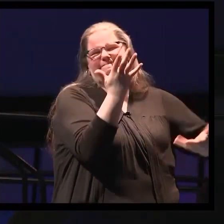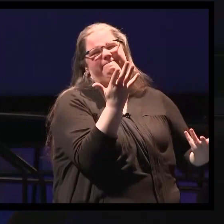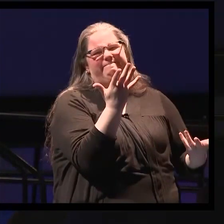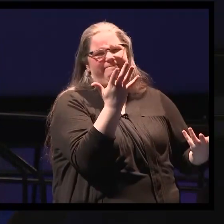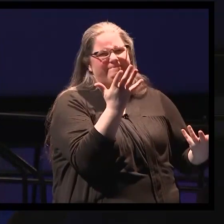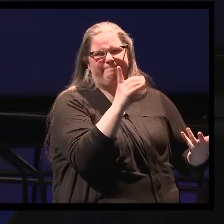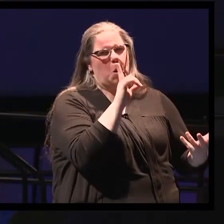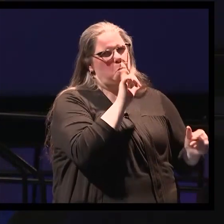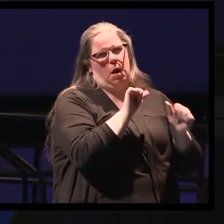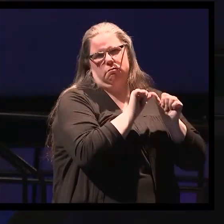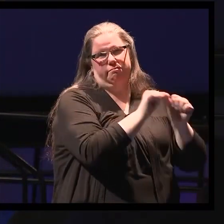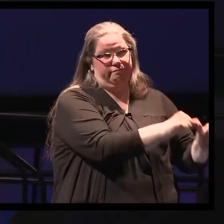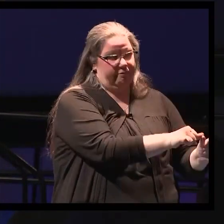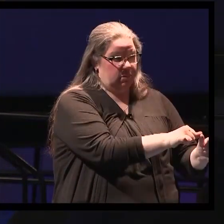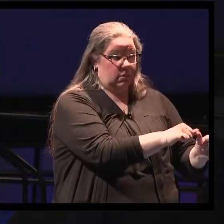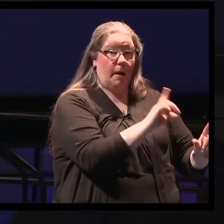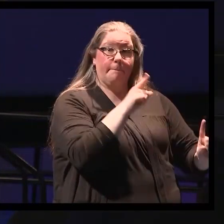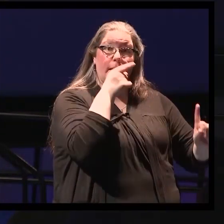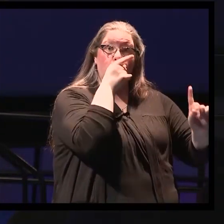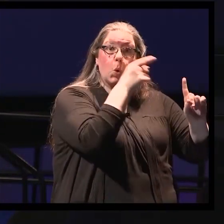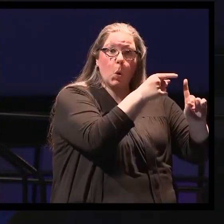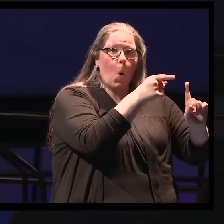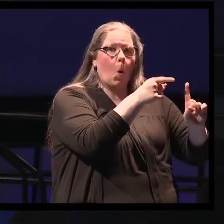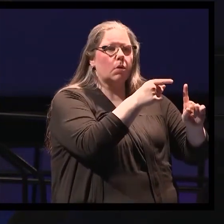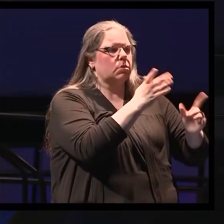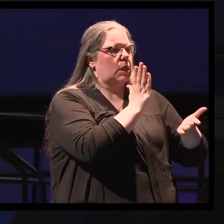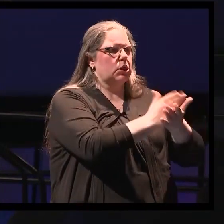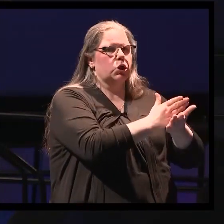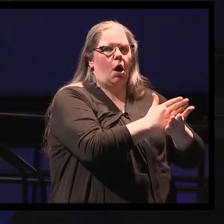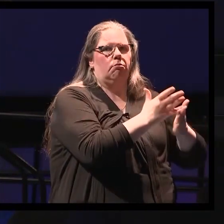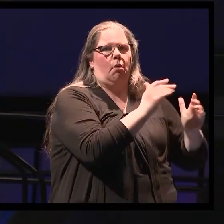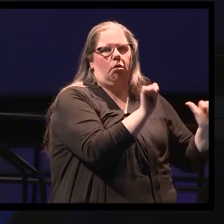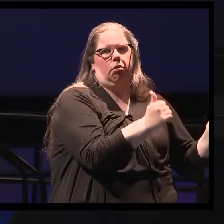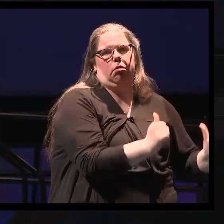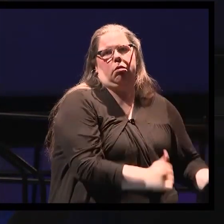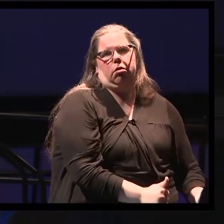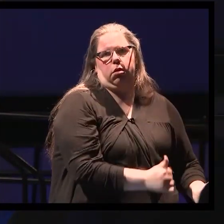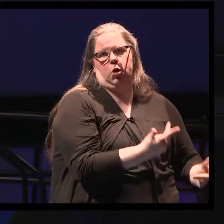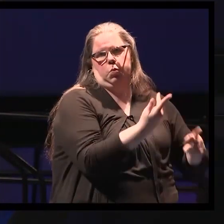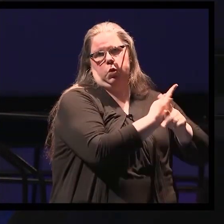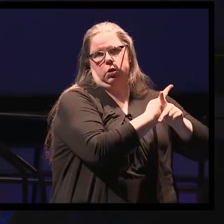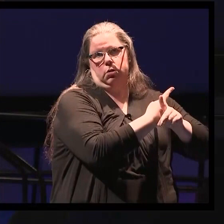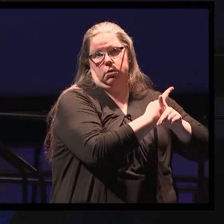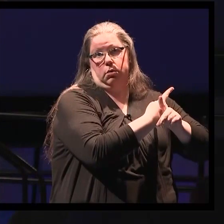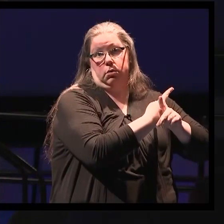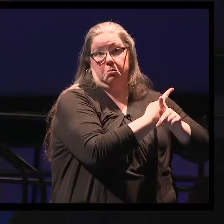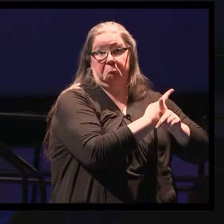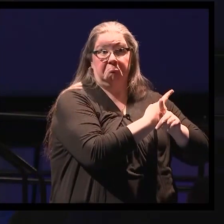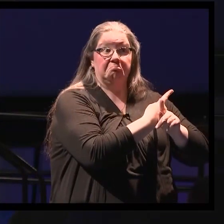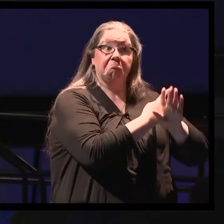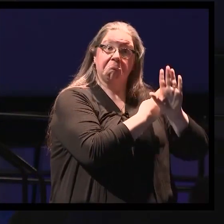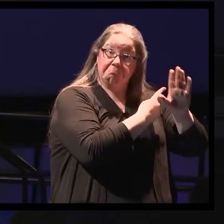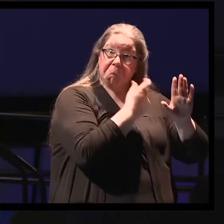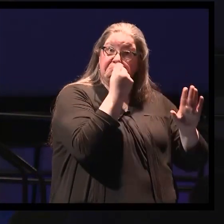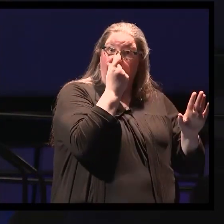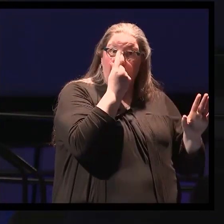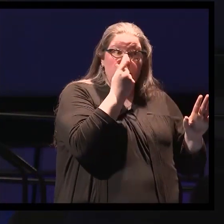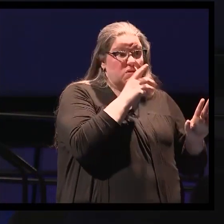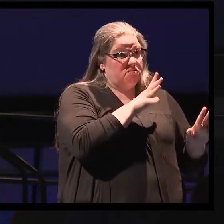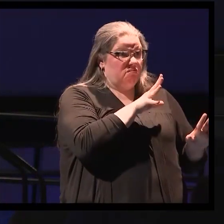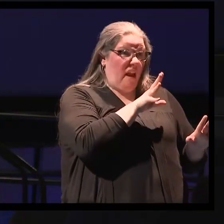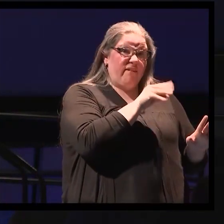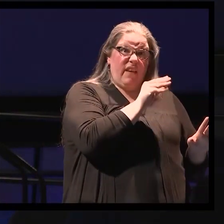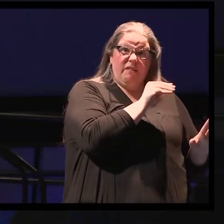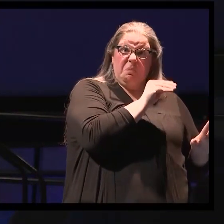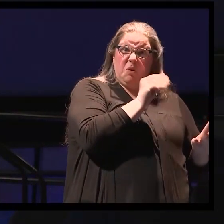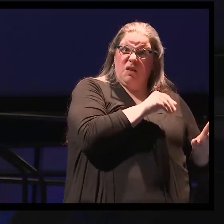However, there is a subset of patients, about a third to sometimes a half of patients, where they actually do see some